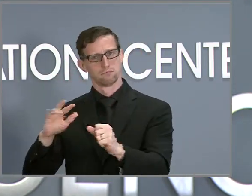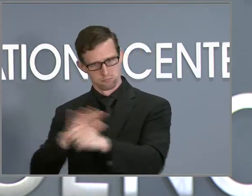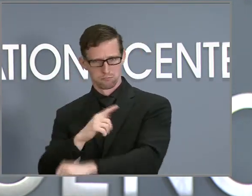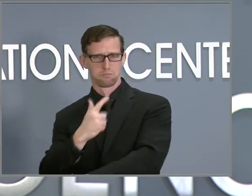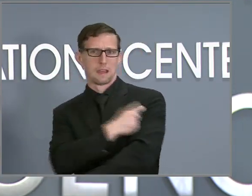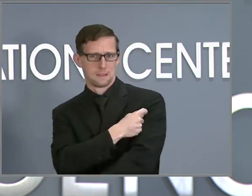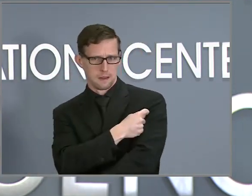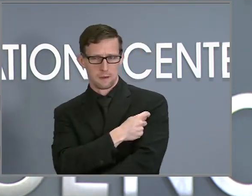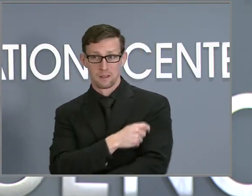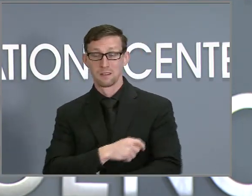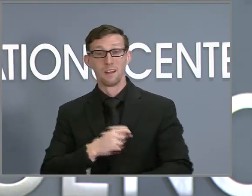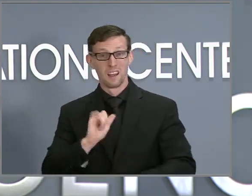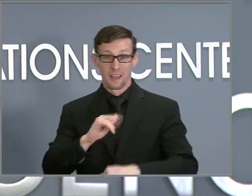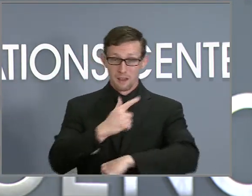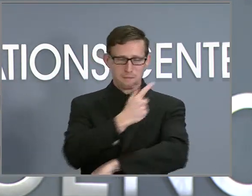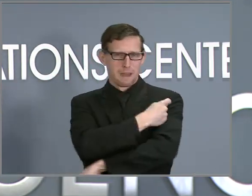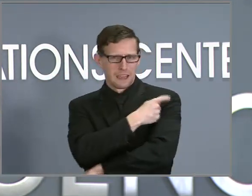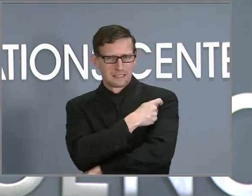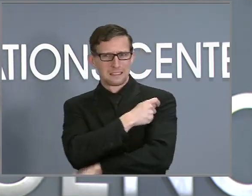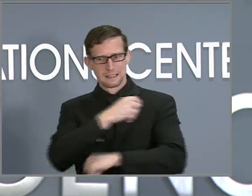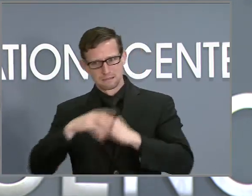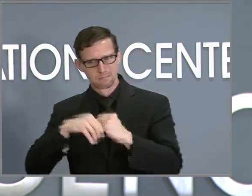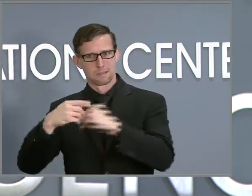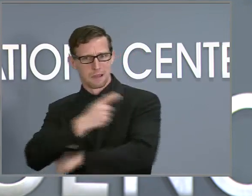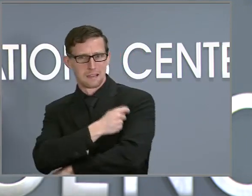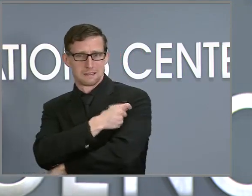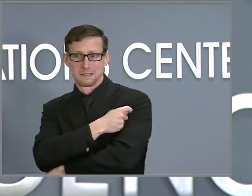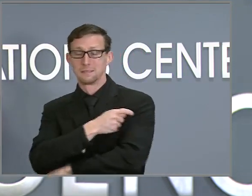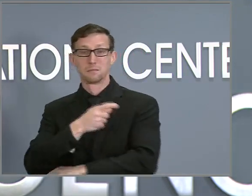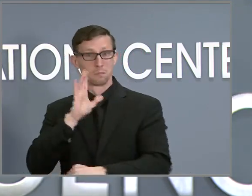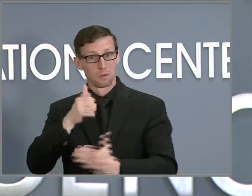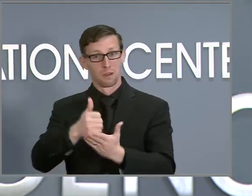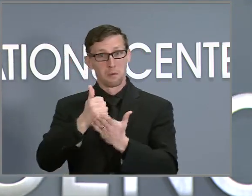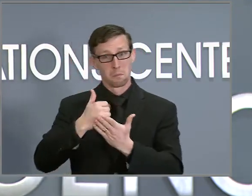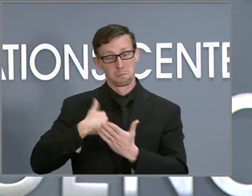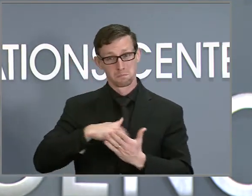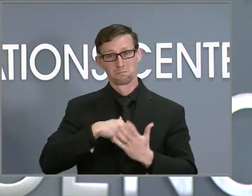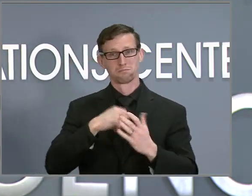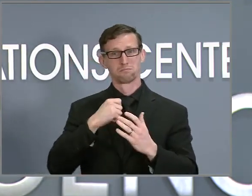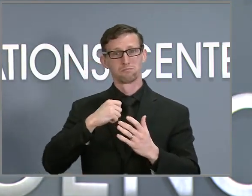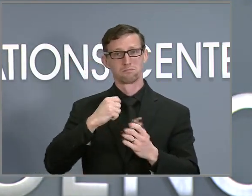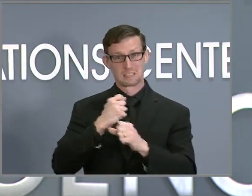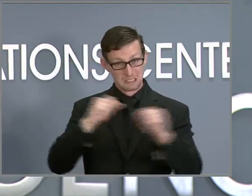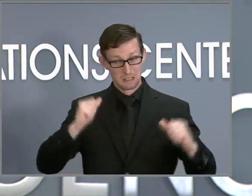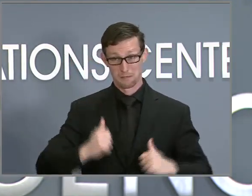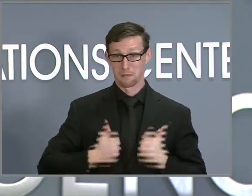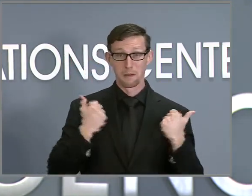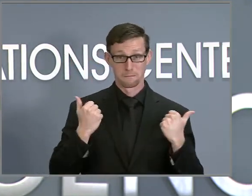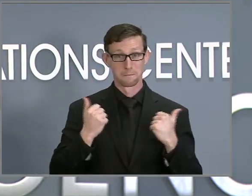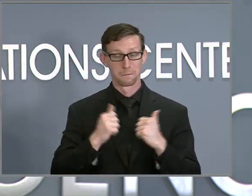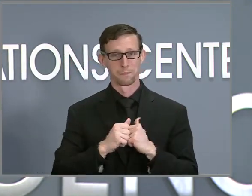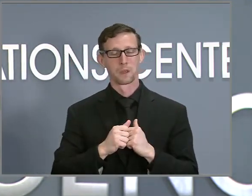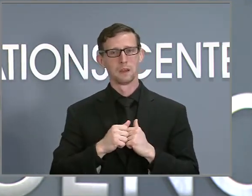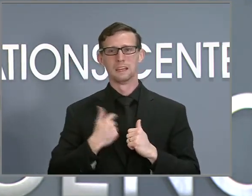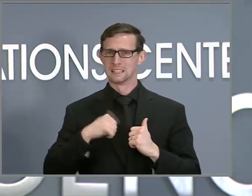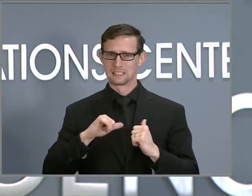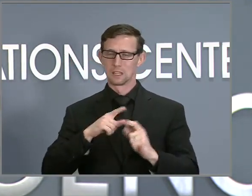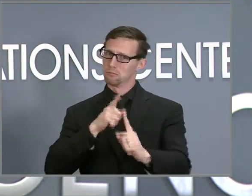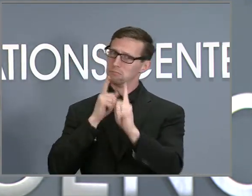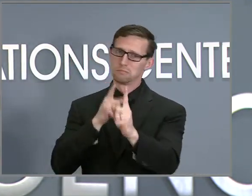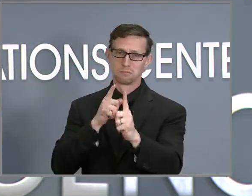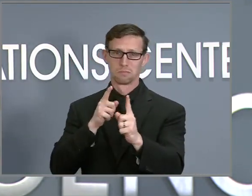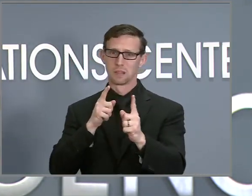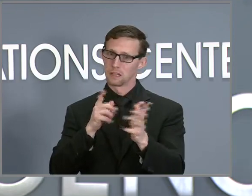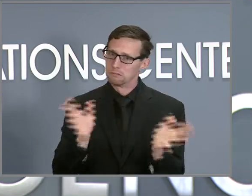amazing tool to save people's lives and beat this pandemic and we'll keep our foot on the gas when it comes to getting more